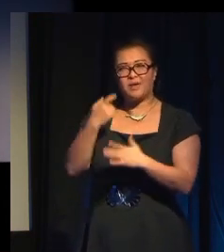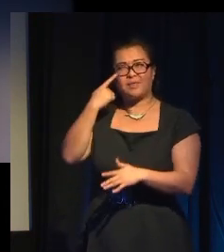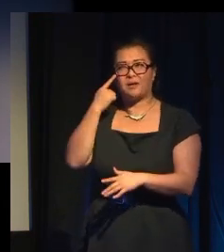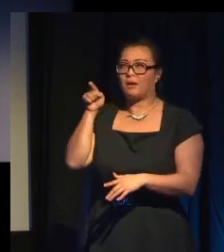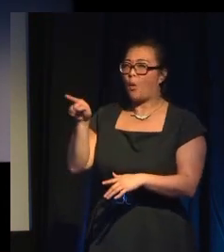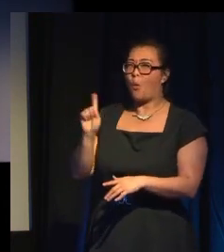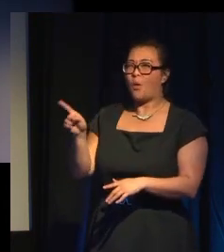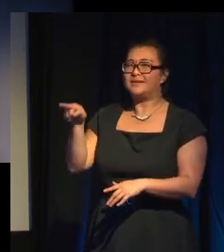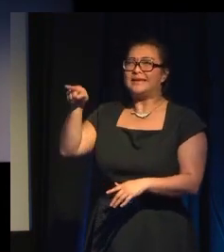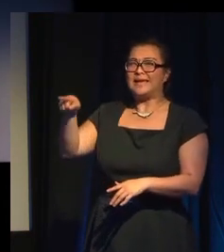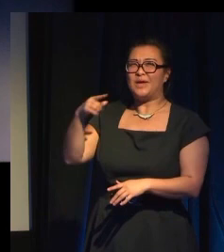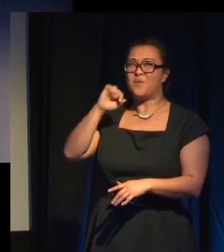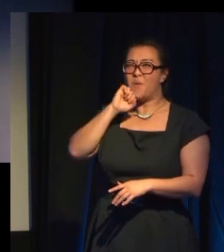him.